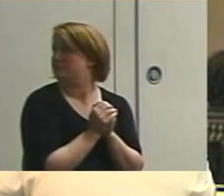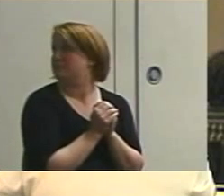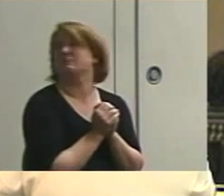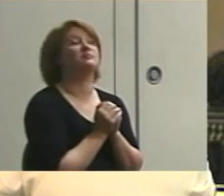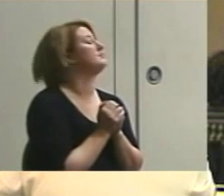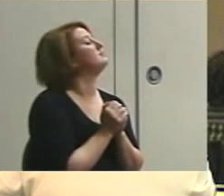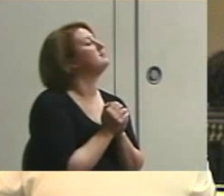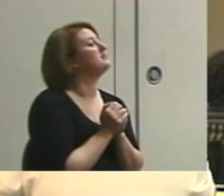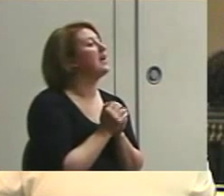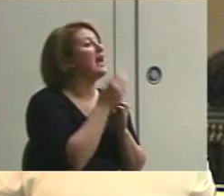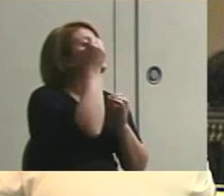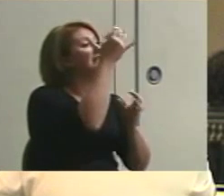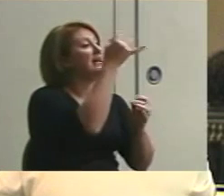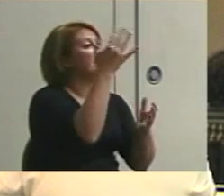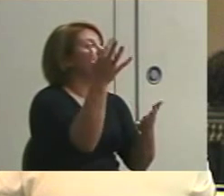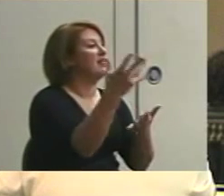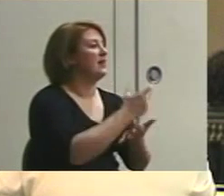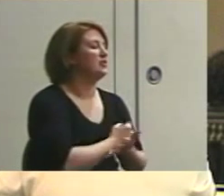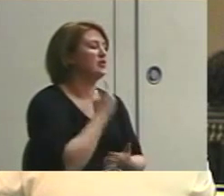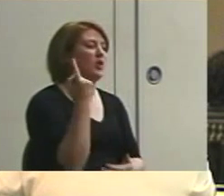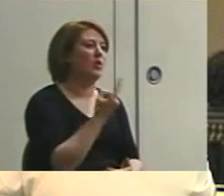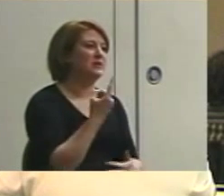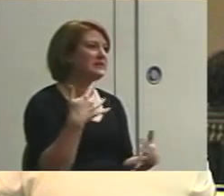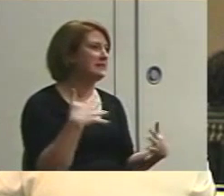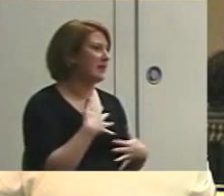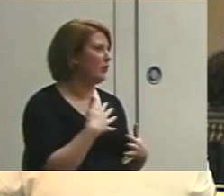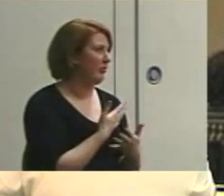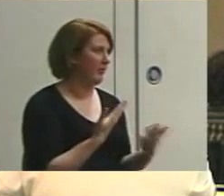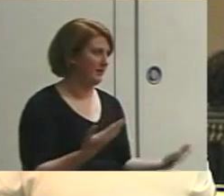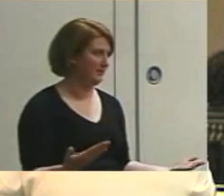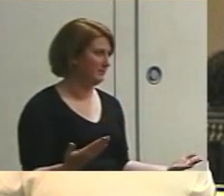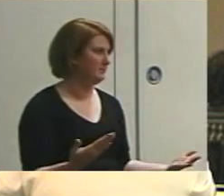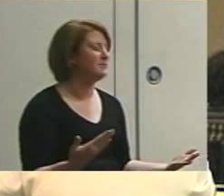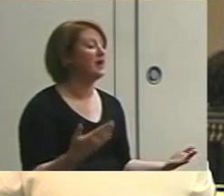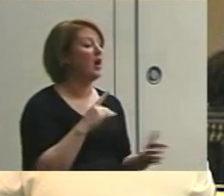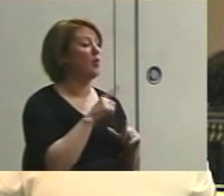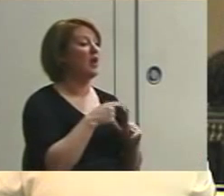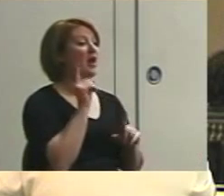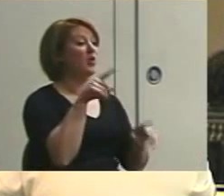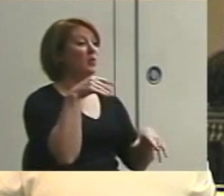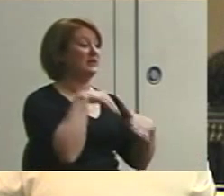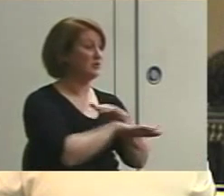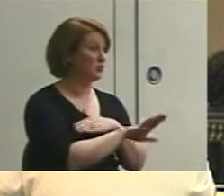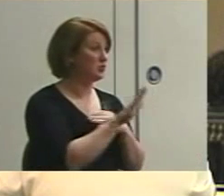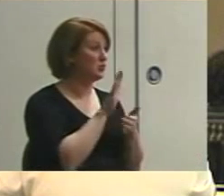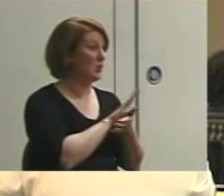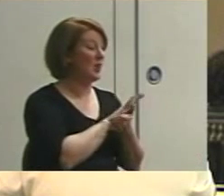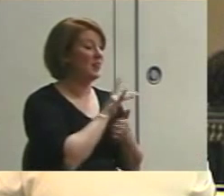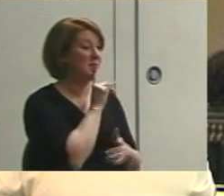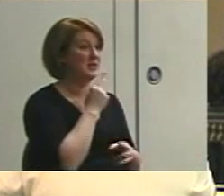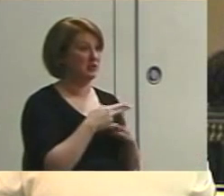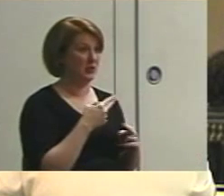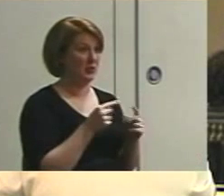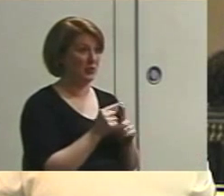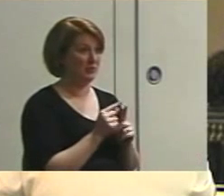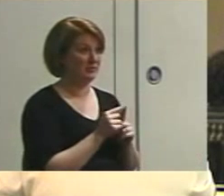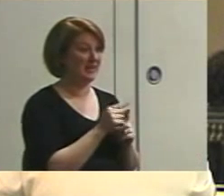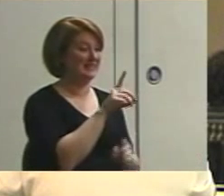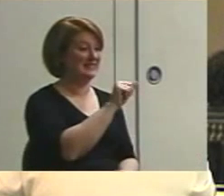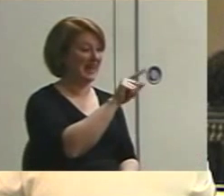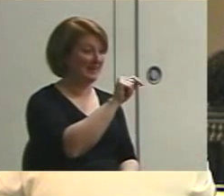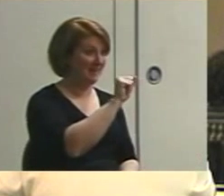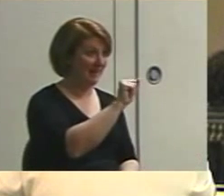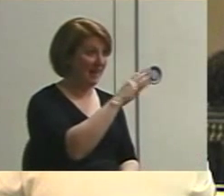Data collection is always a scary thing, and when I go into schools and mention the words data and